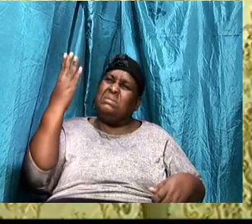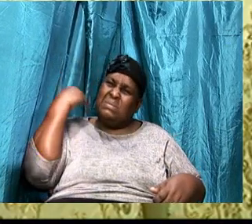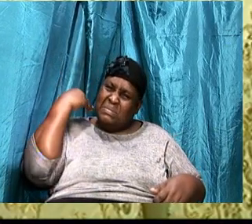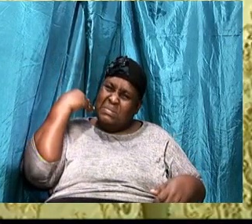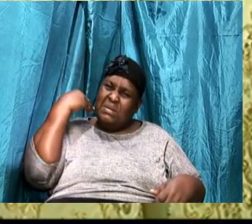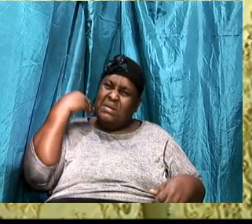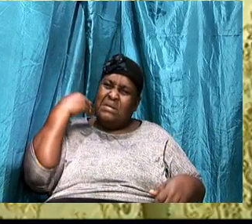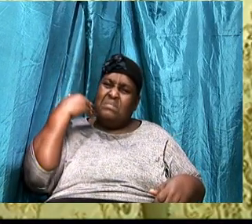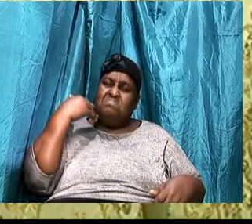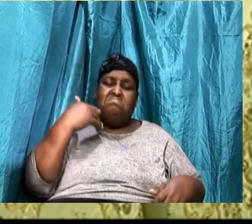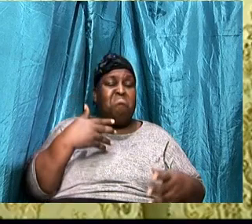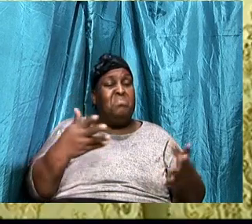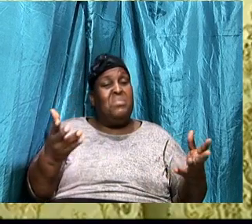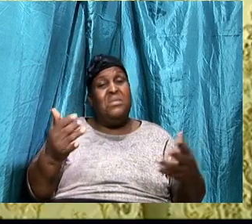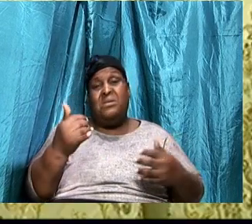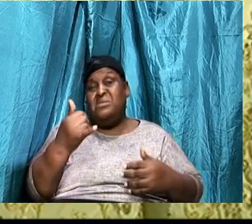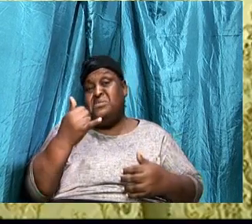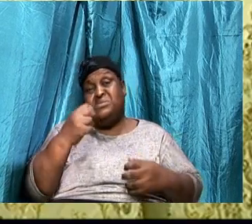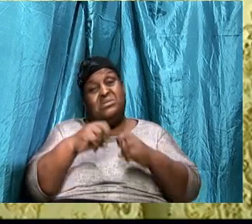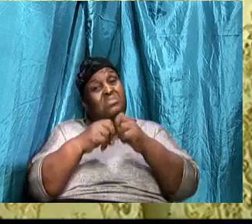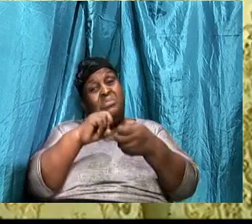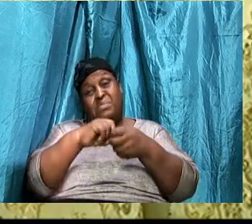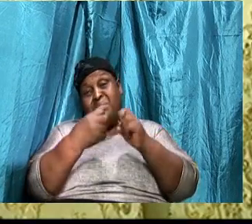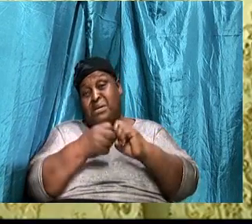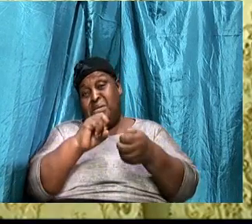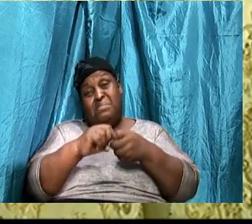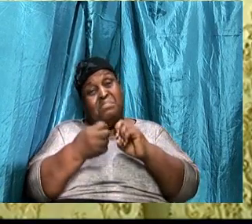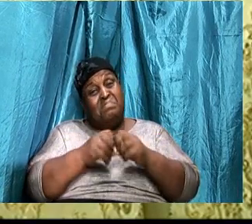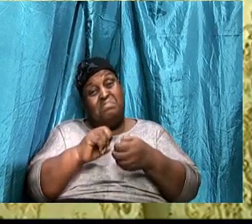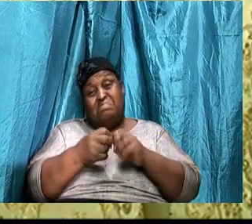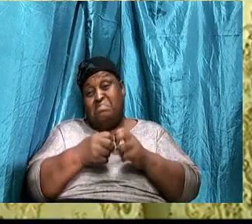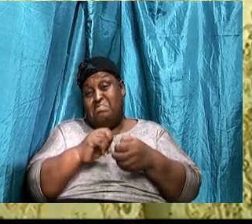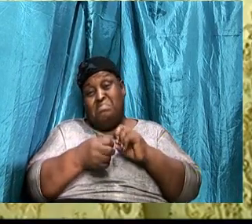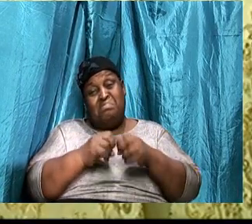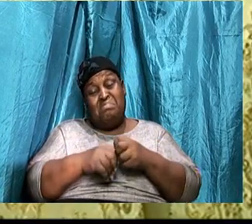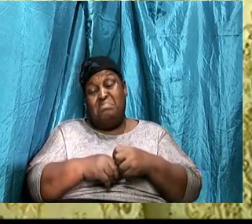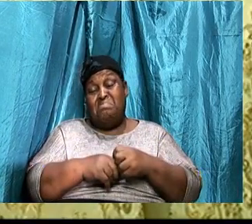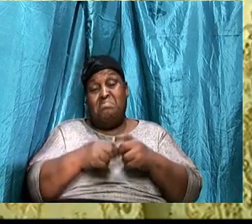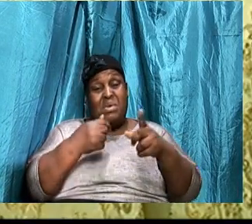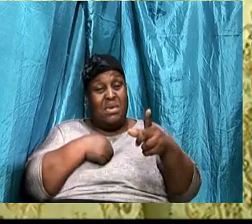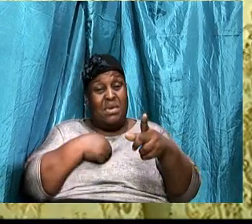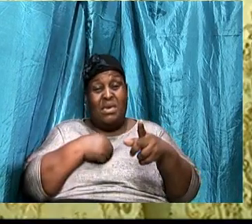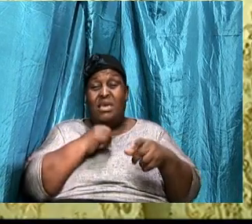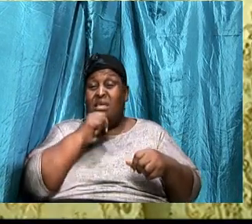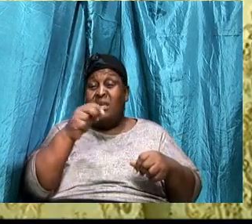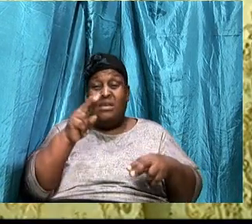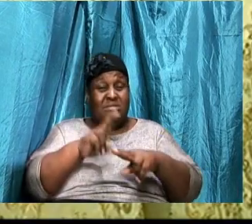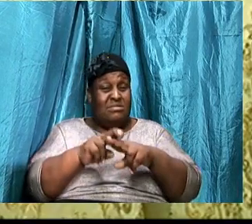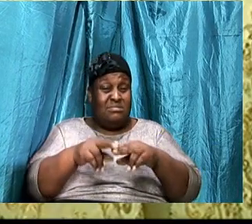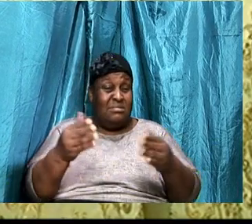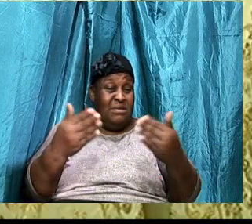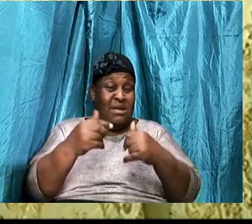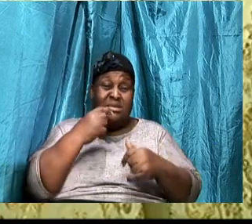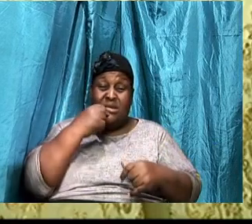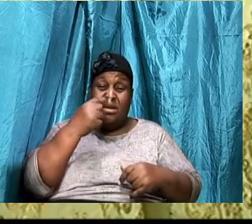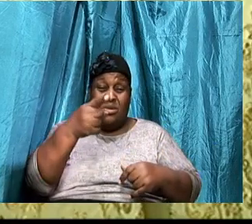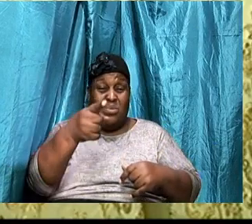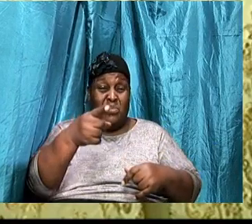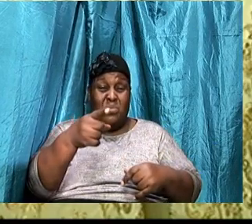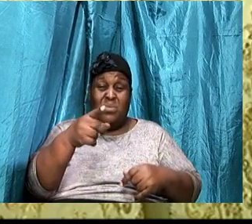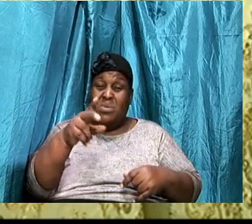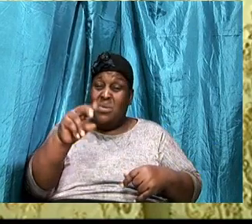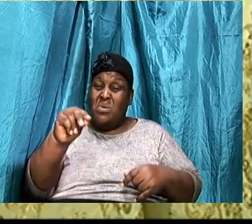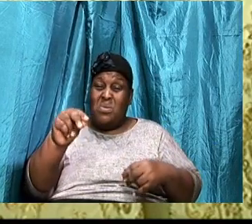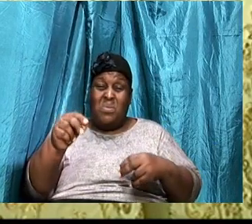not going to sit here and tell you that there is no problem. I want you to identify that there is a